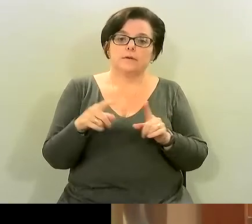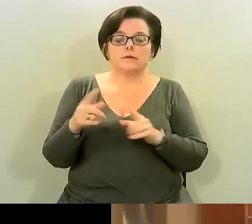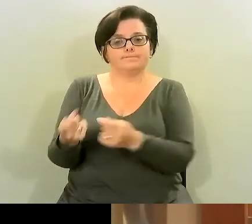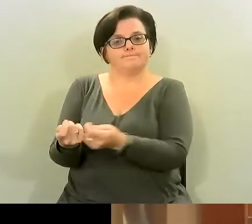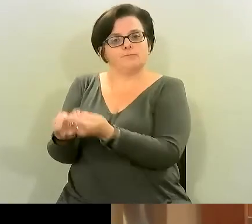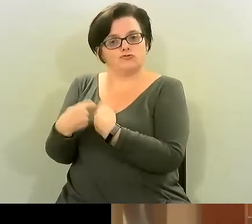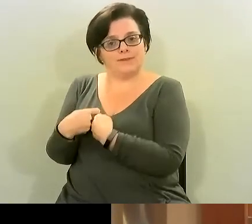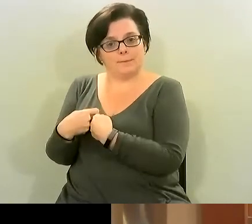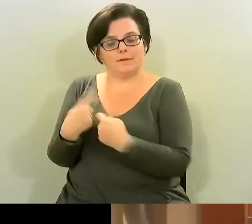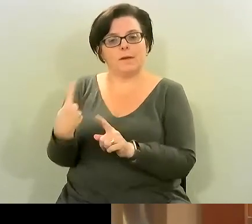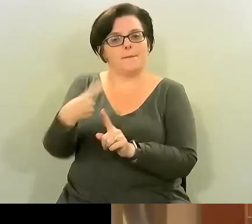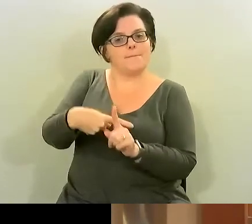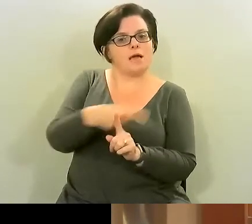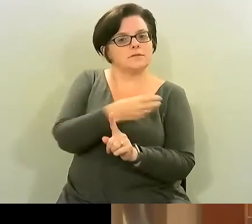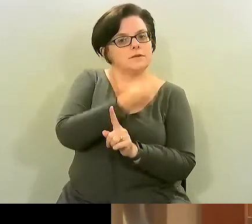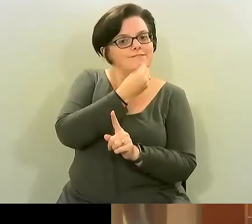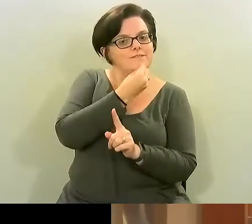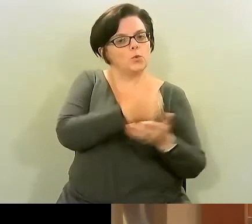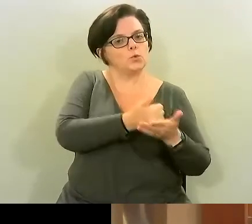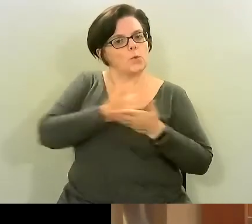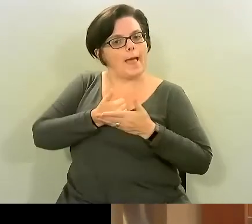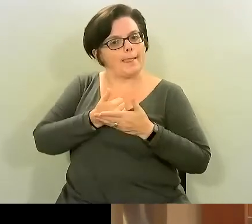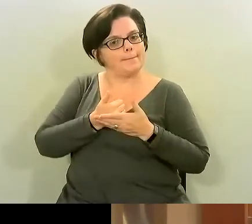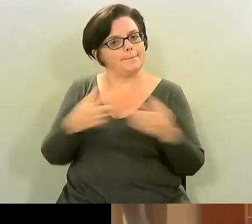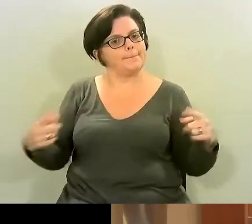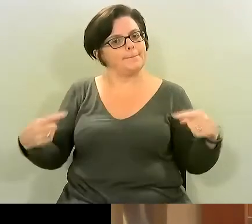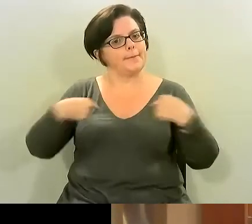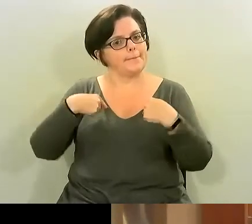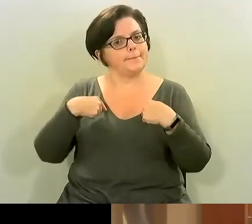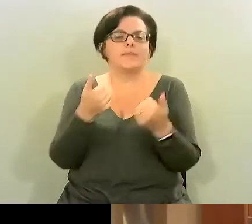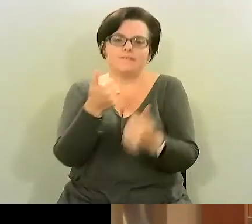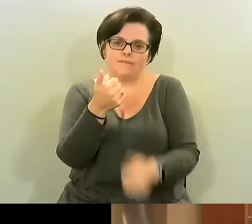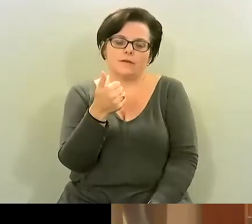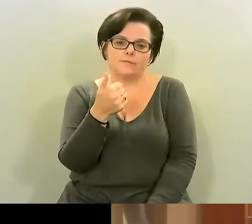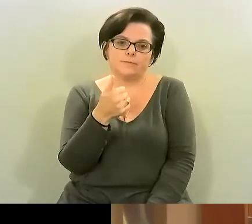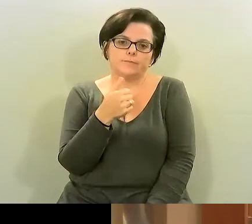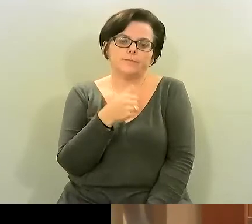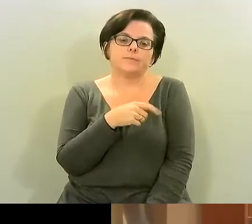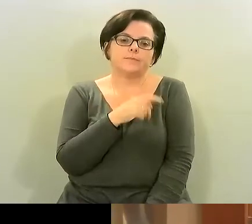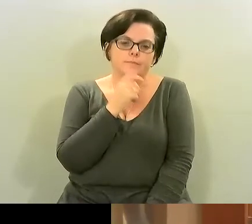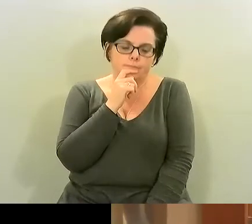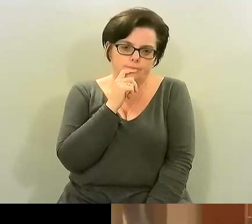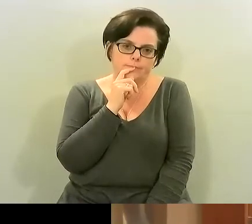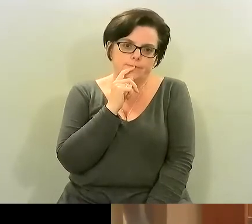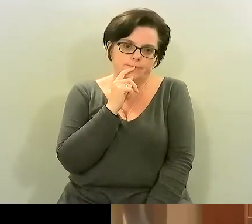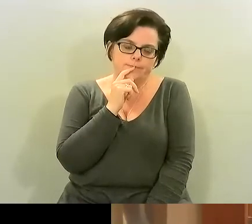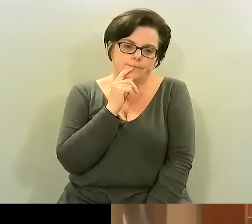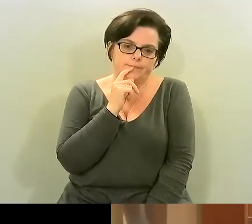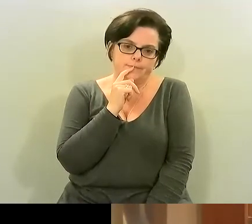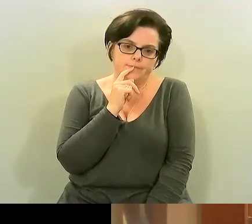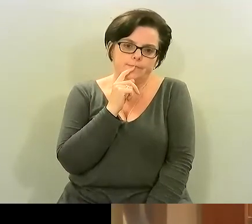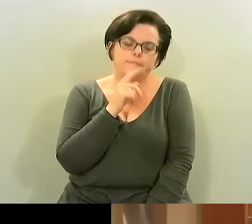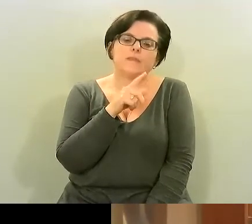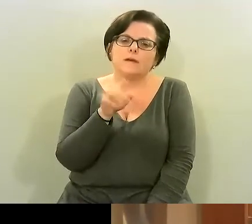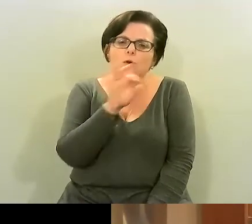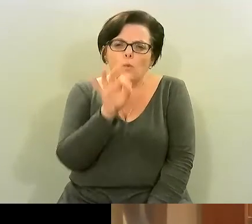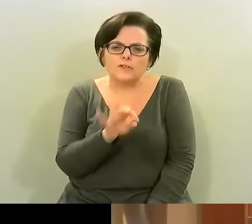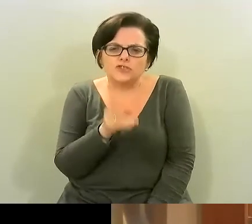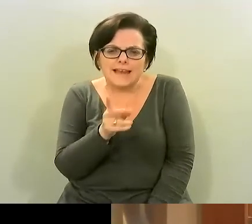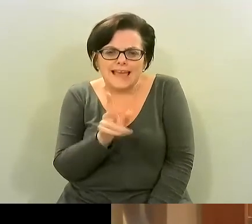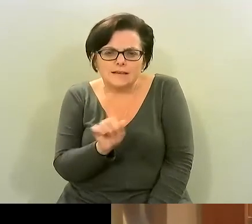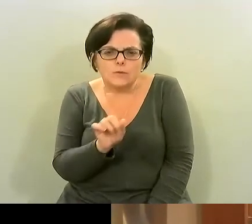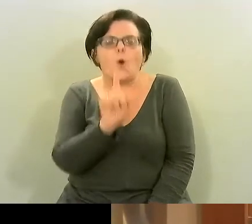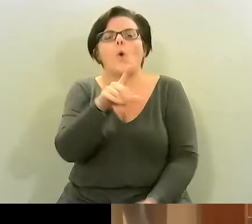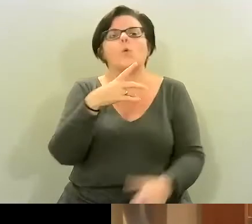um that being said i think that um can you repeat the question mark it was about sleep is there anything in